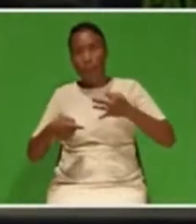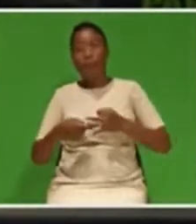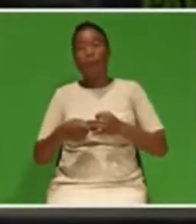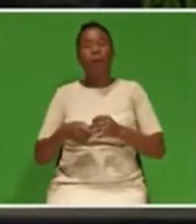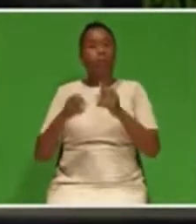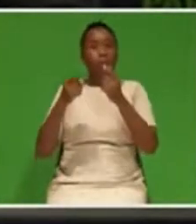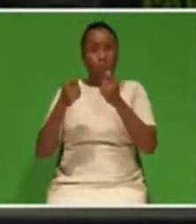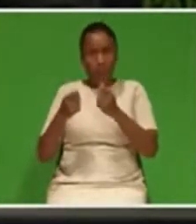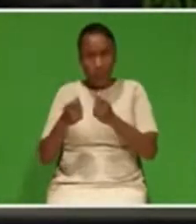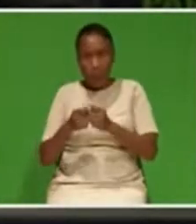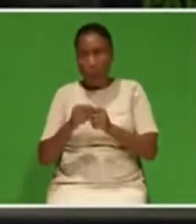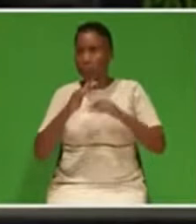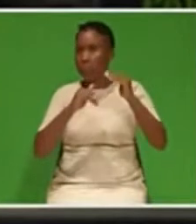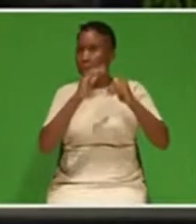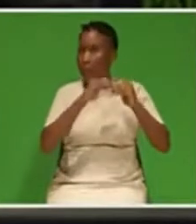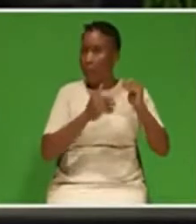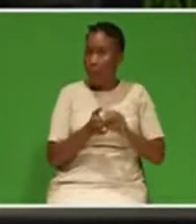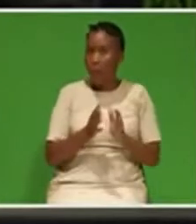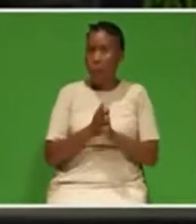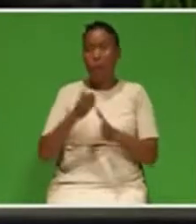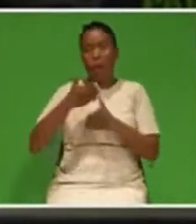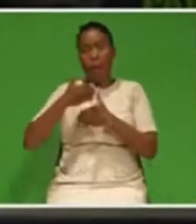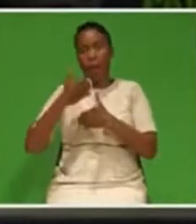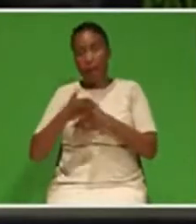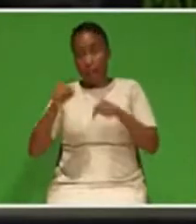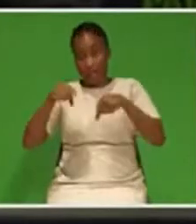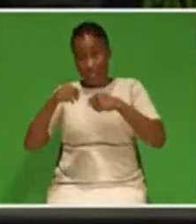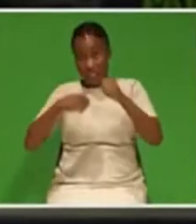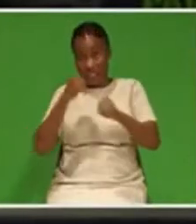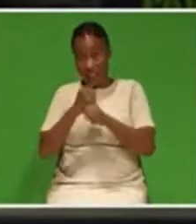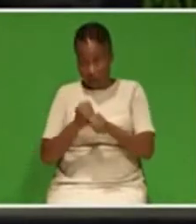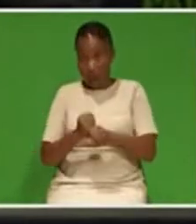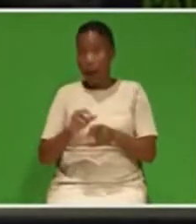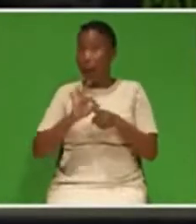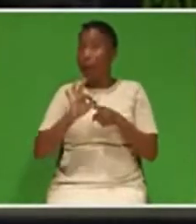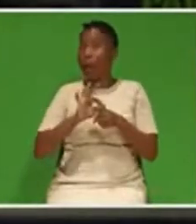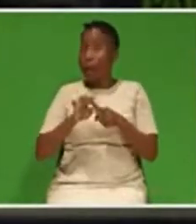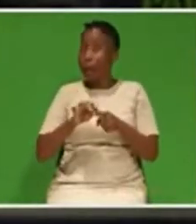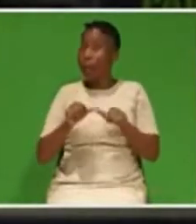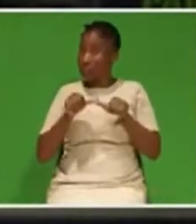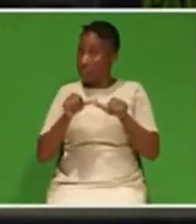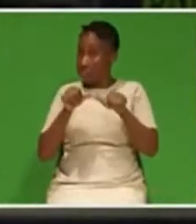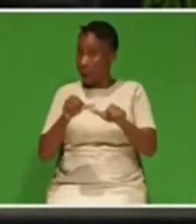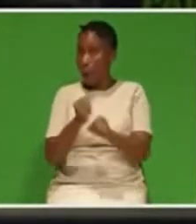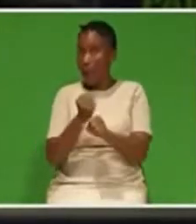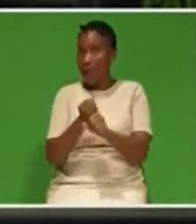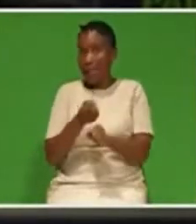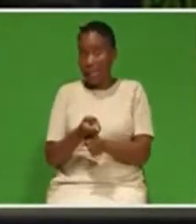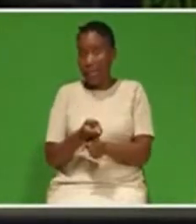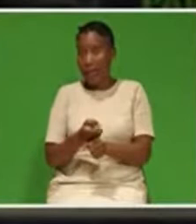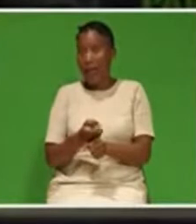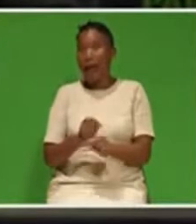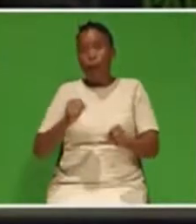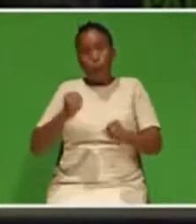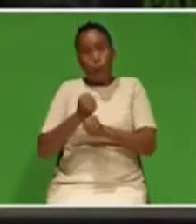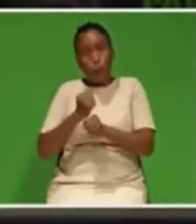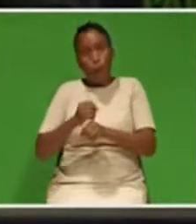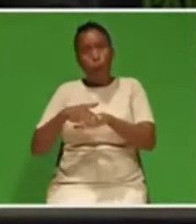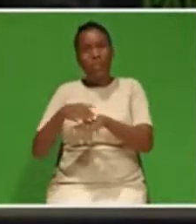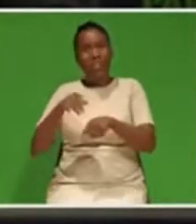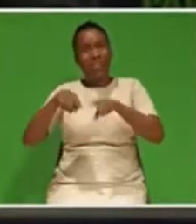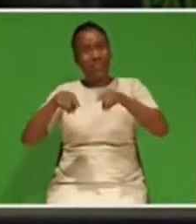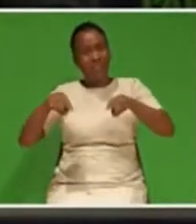infrastructure, and labor. This year, we plan to continue this work by dealing with barriers to